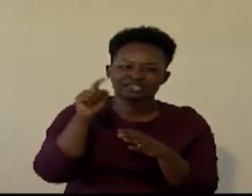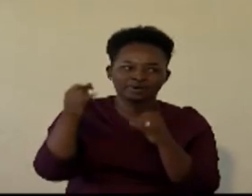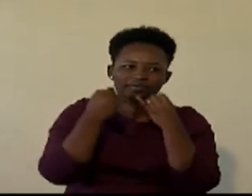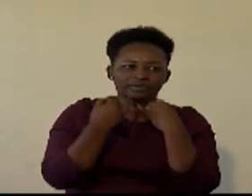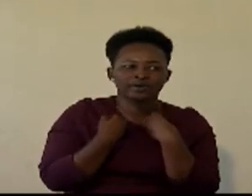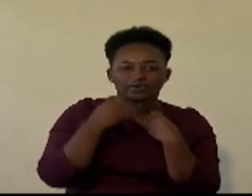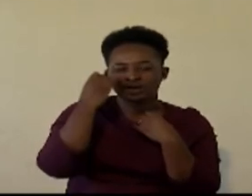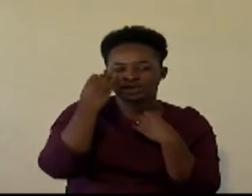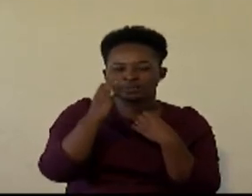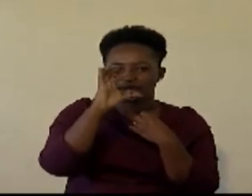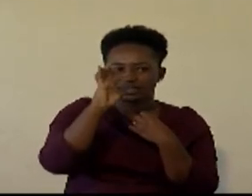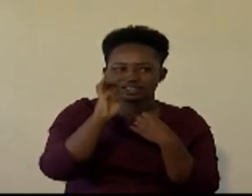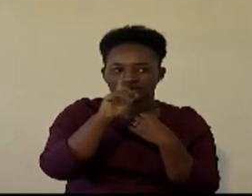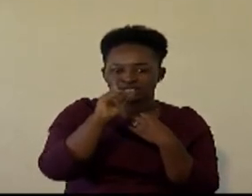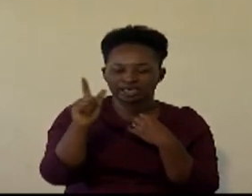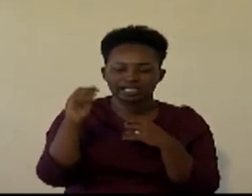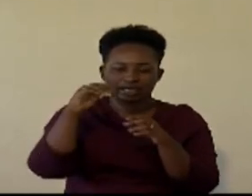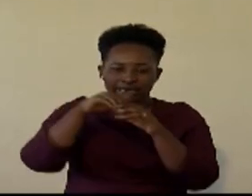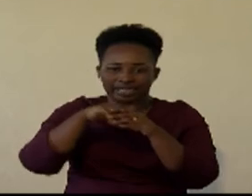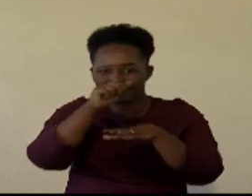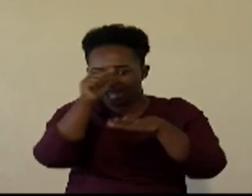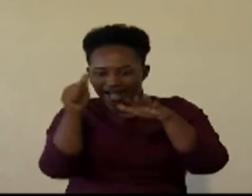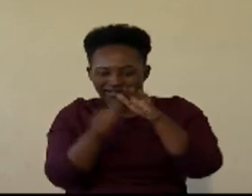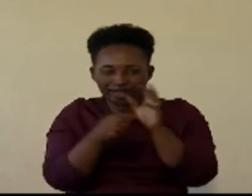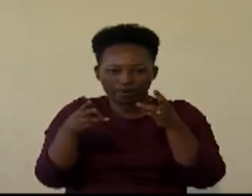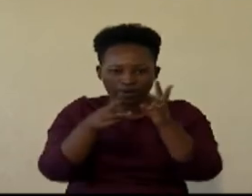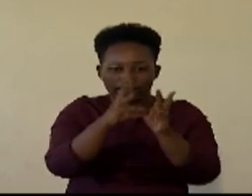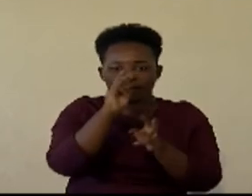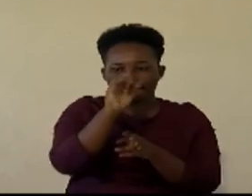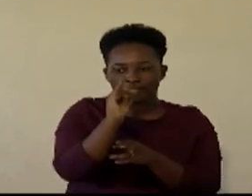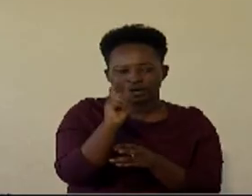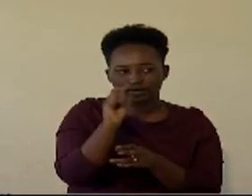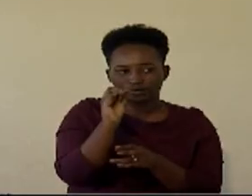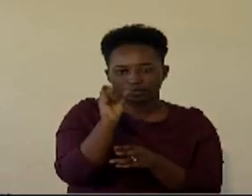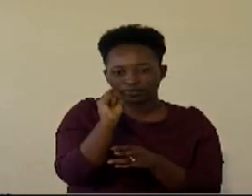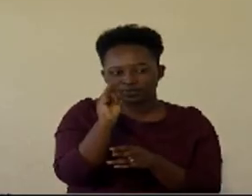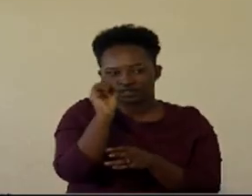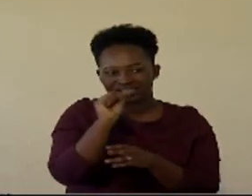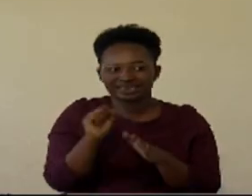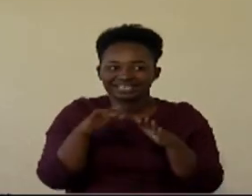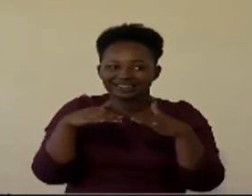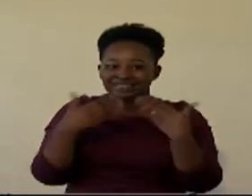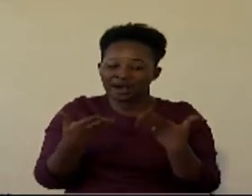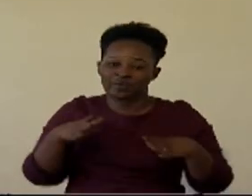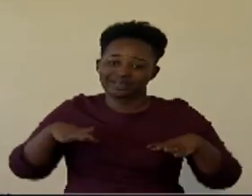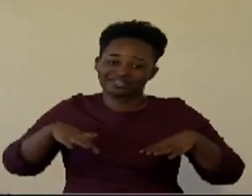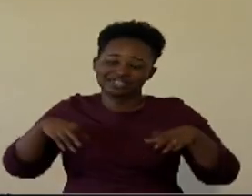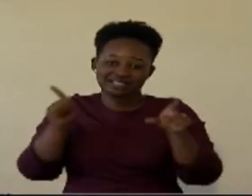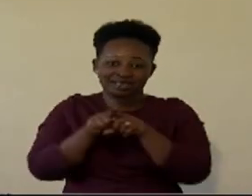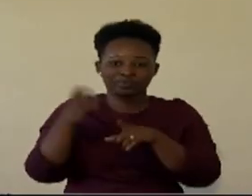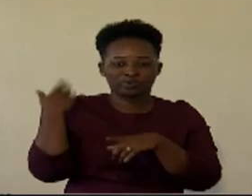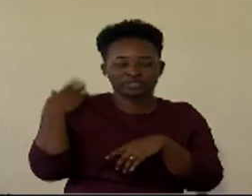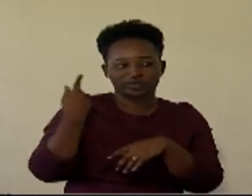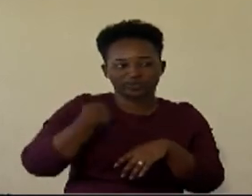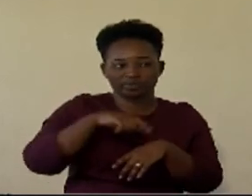cell is actually undergoing mitosis? Or it's resting like we said last time, but